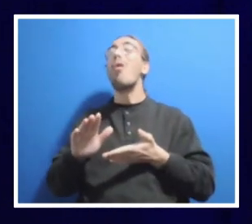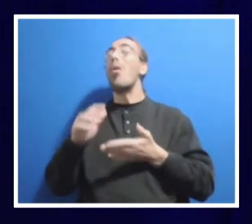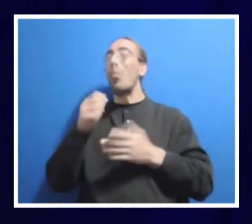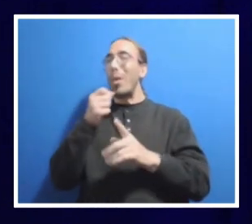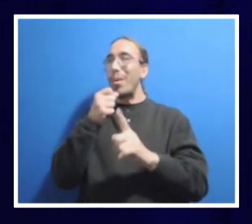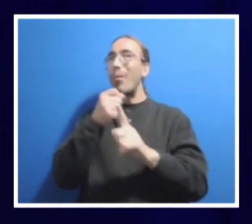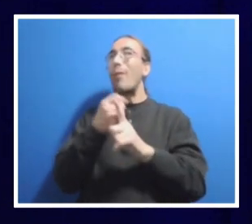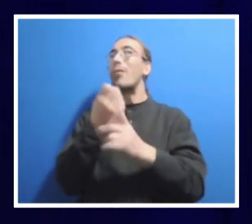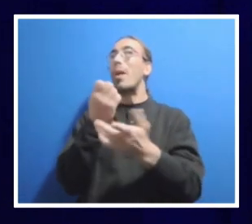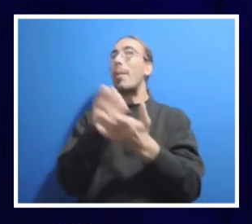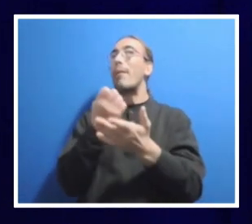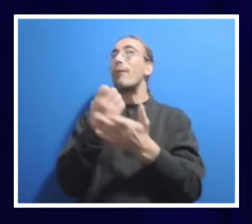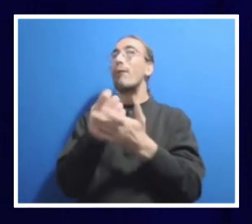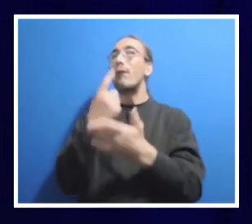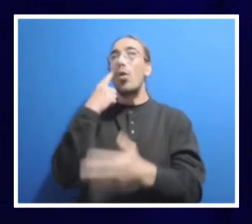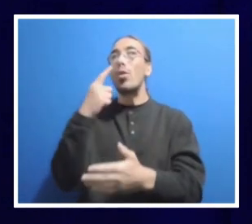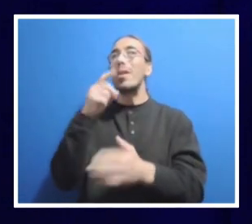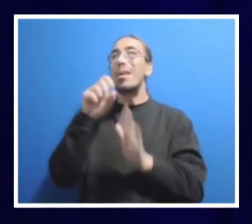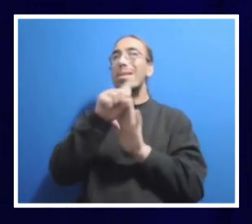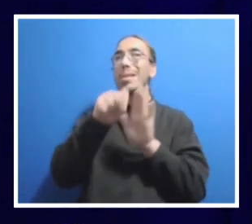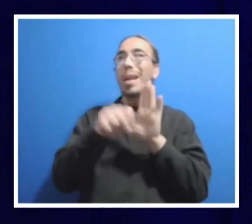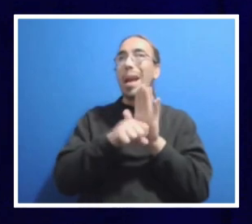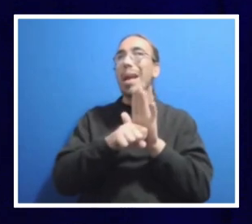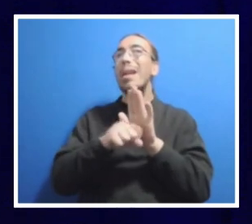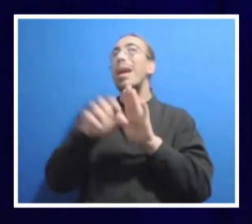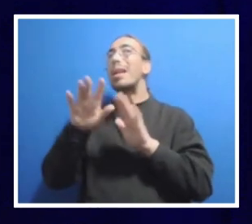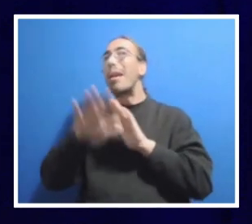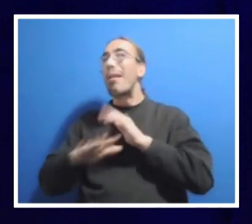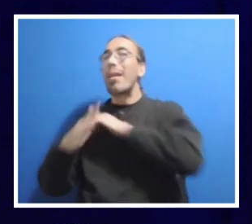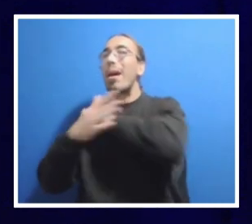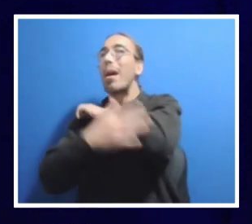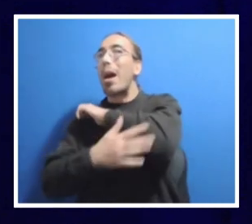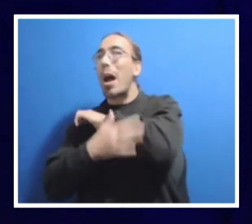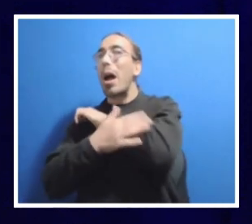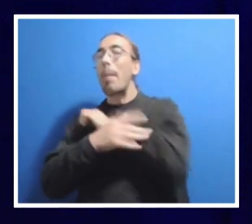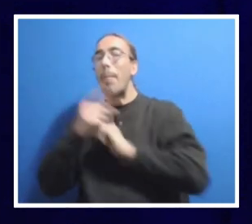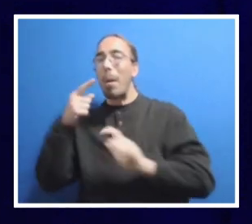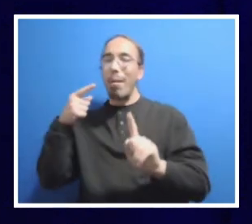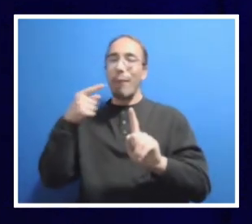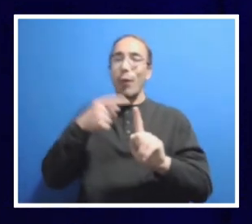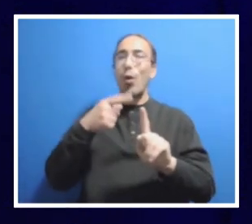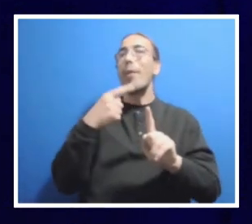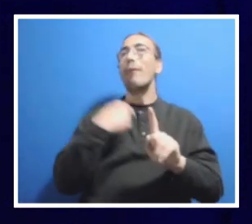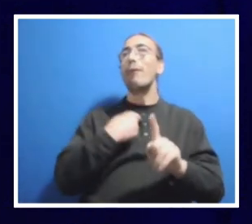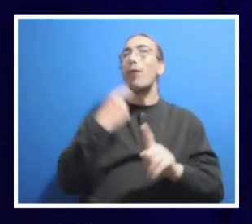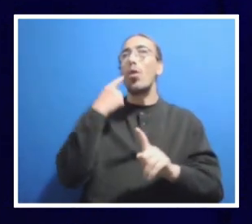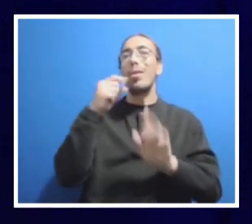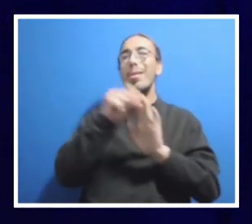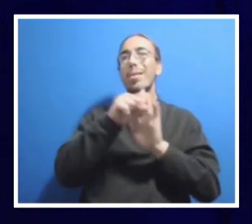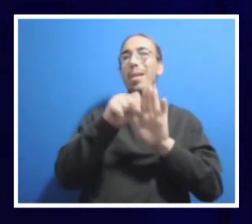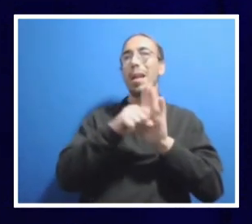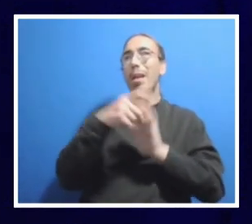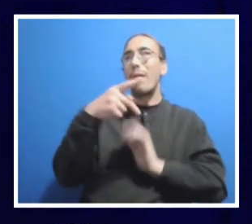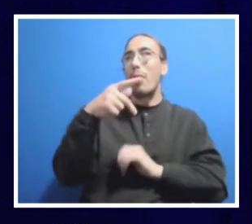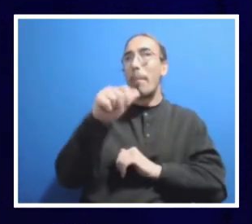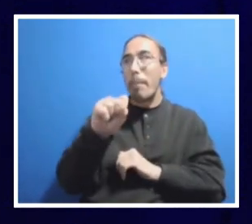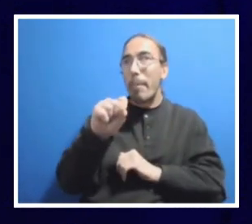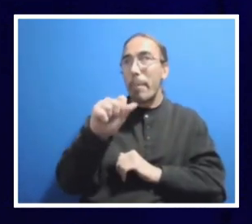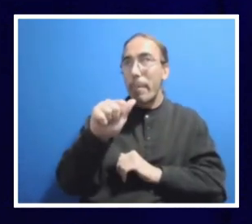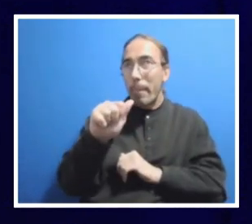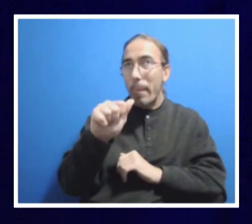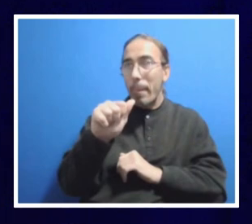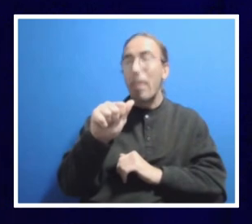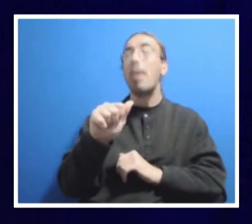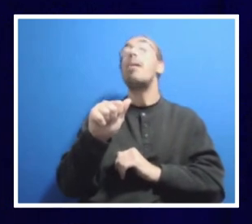the Commonwealth, the country, and beyond, but certainly for the Commonwealth of Pennsylvania. And I love that our mission is research that